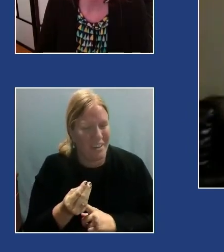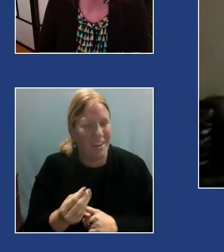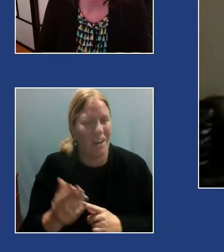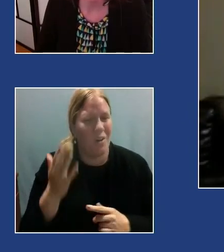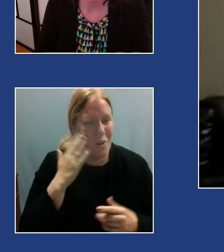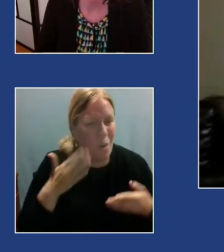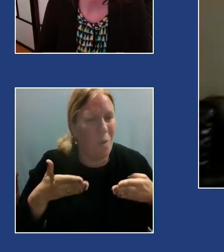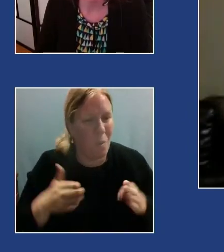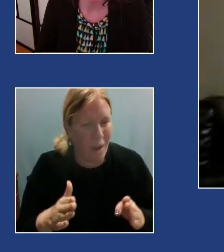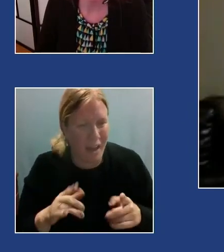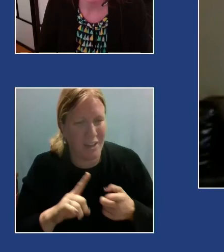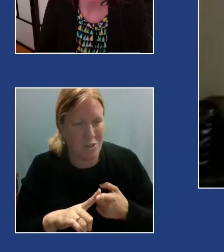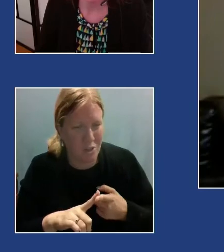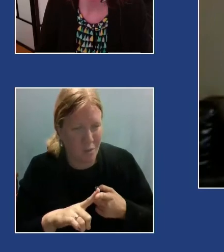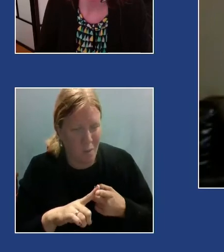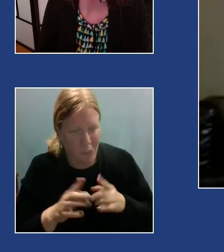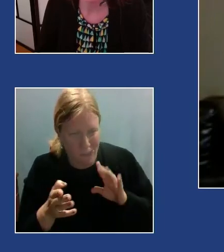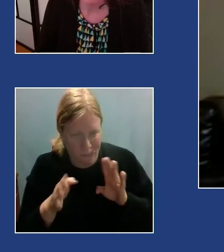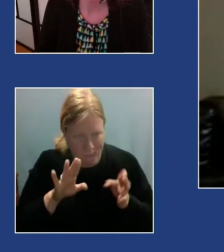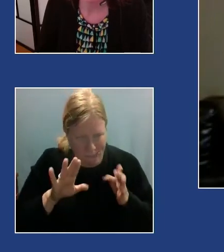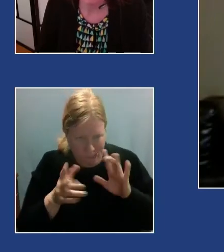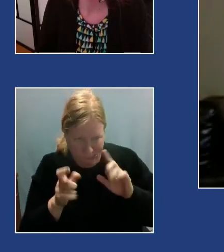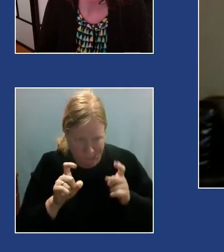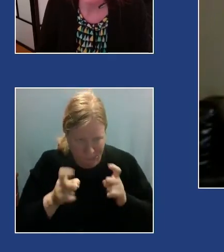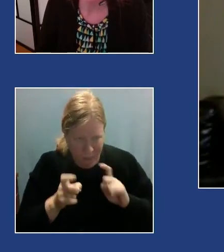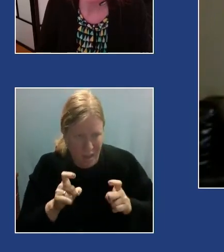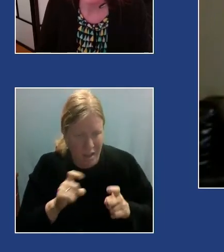angle your interpersonal effectiveness tools.